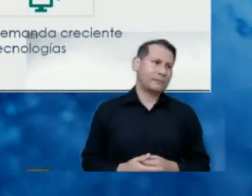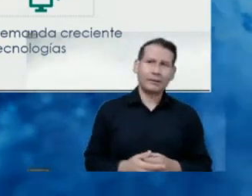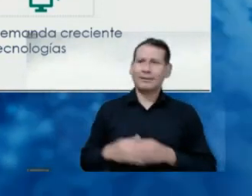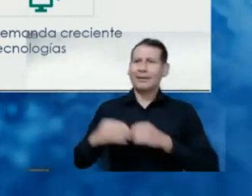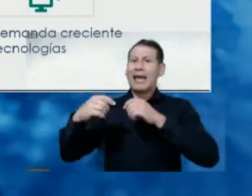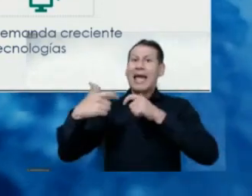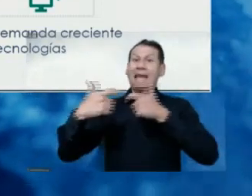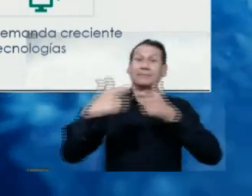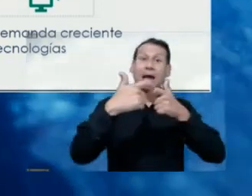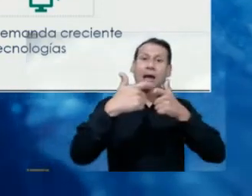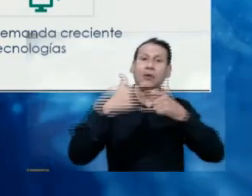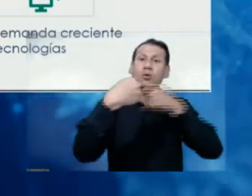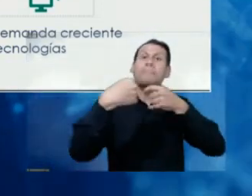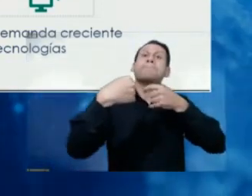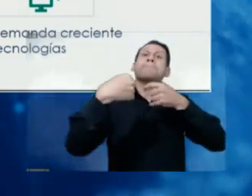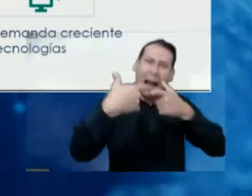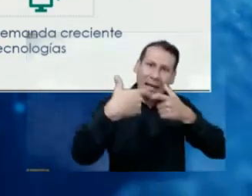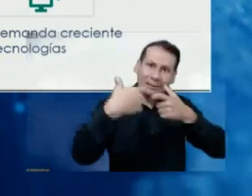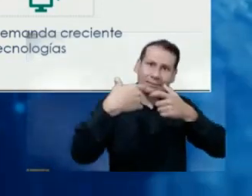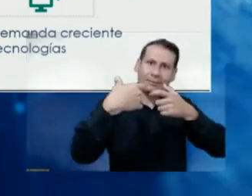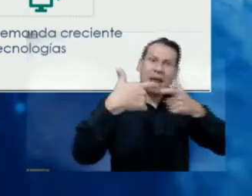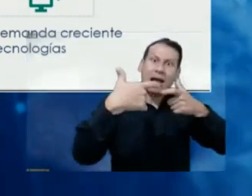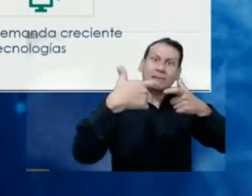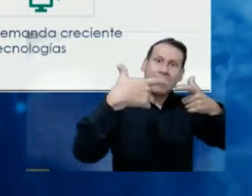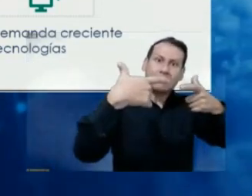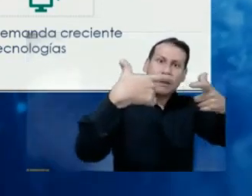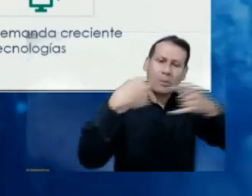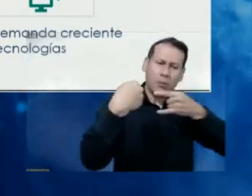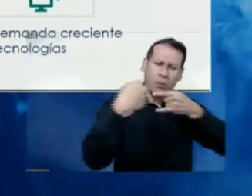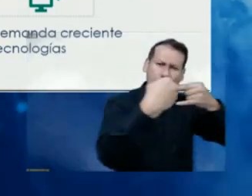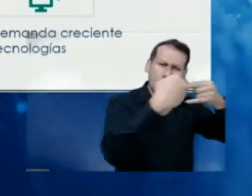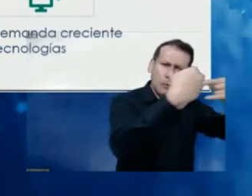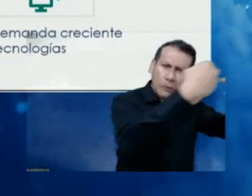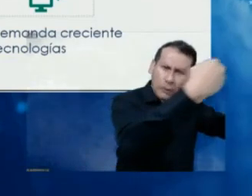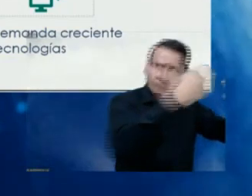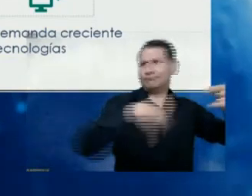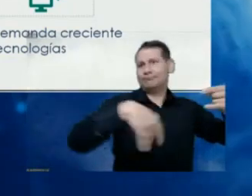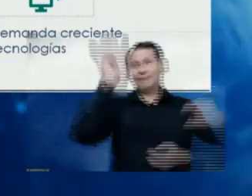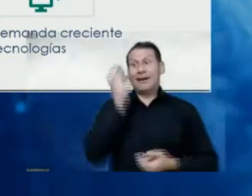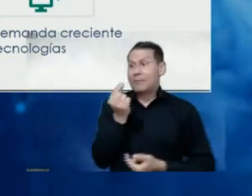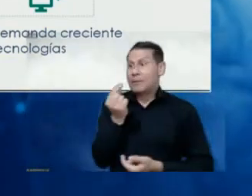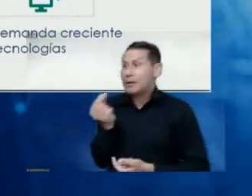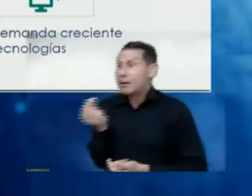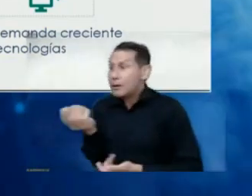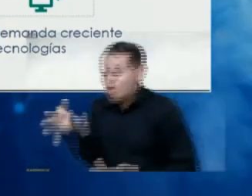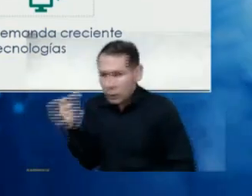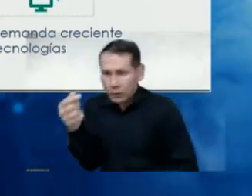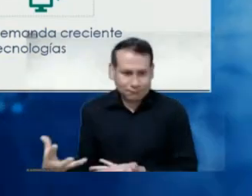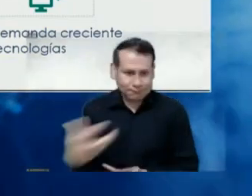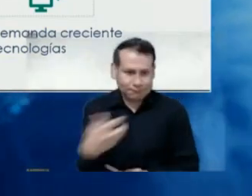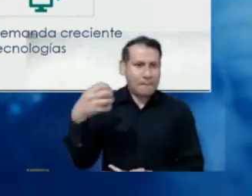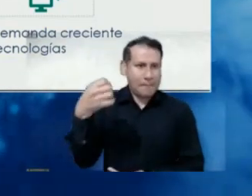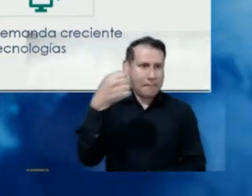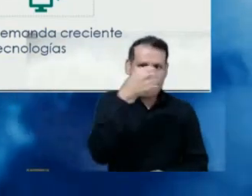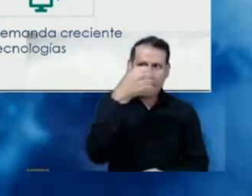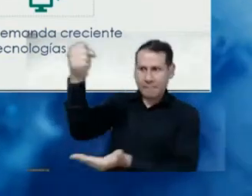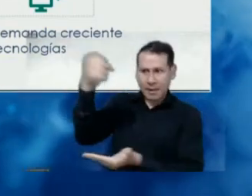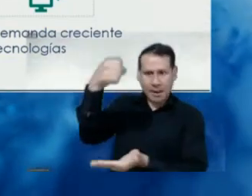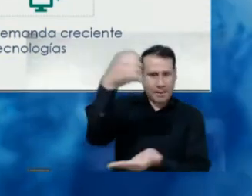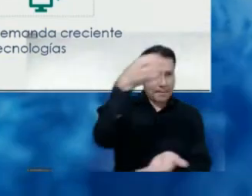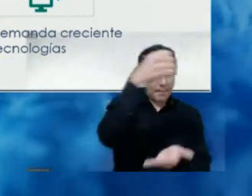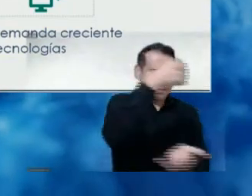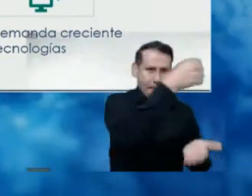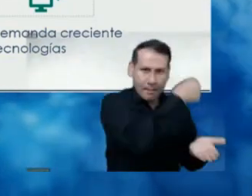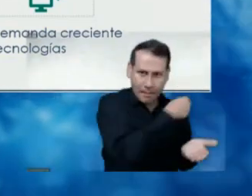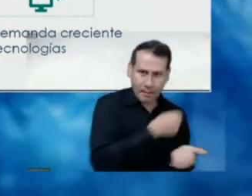how we want to see the assignation spectrum, that would need call for more investment in the economy, especially the